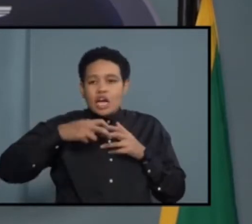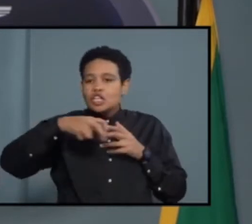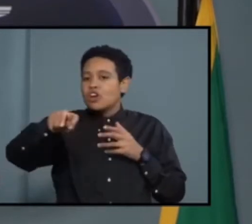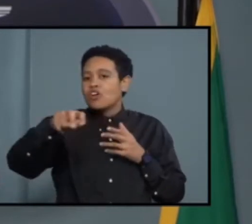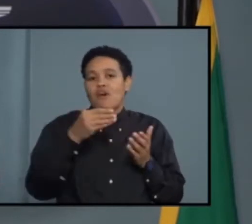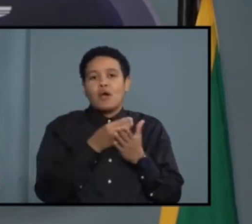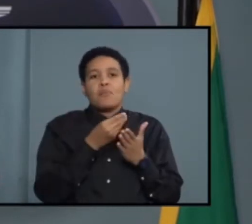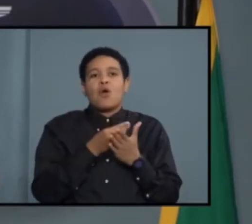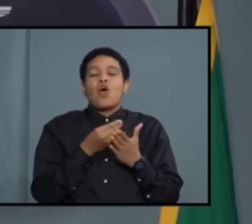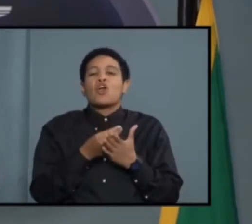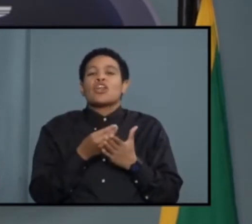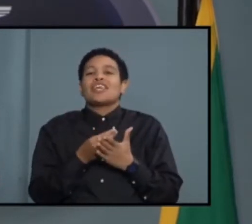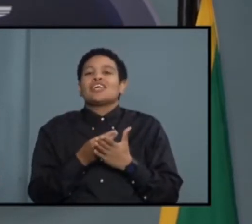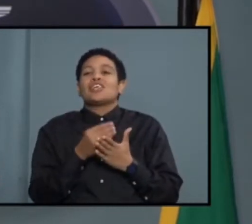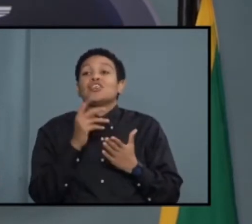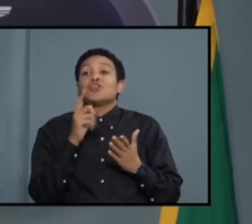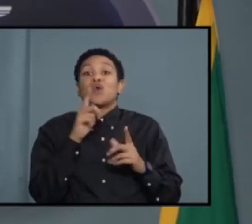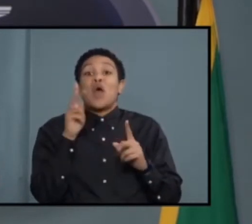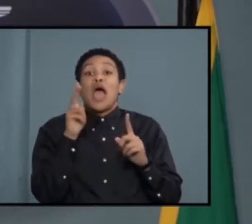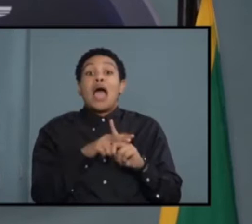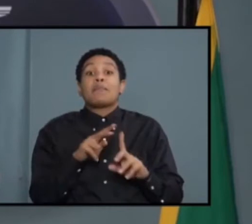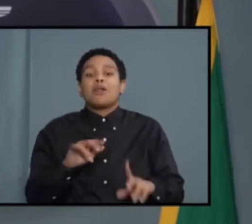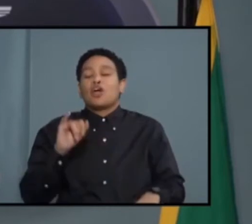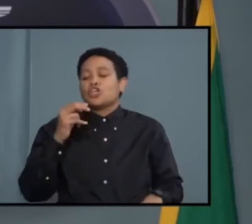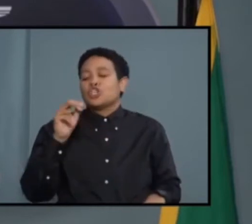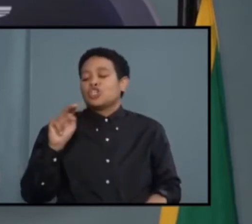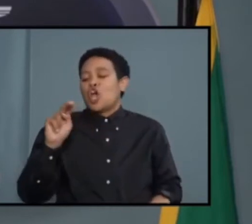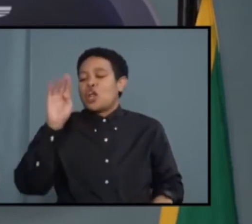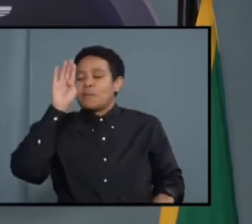to applicant John Brown